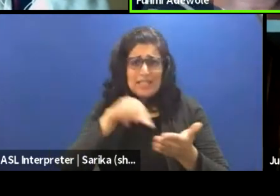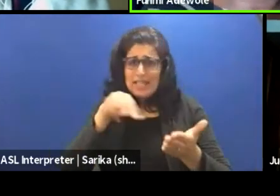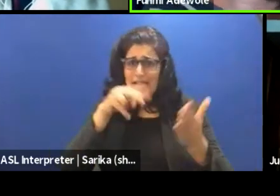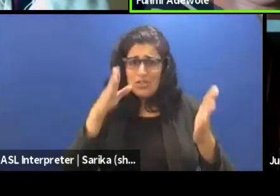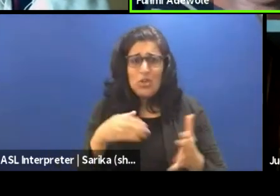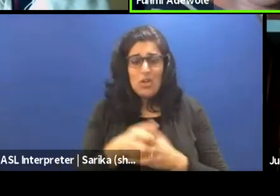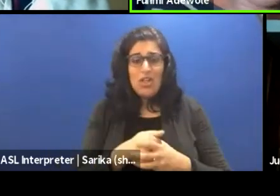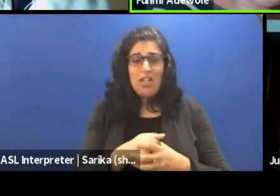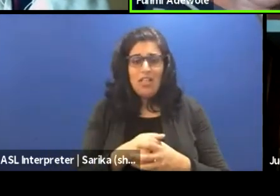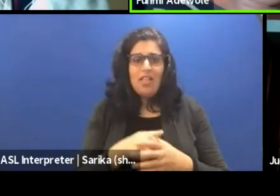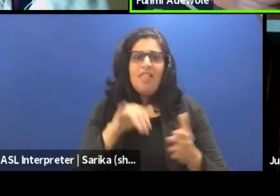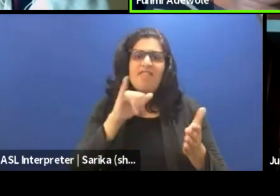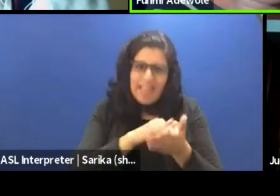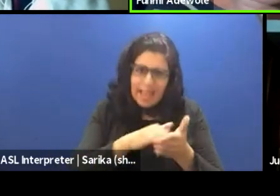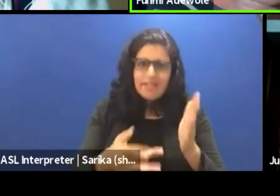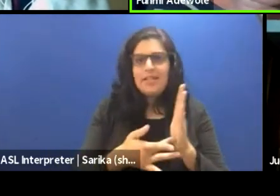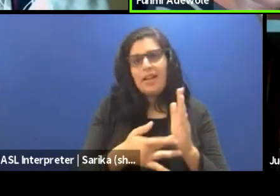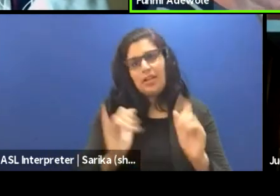That also is a technique.